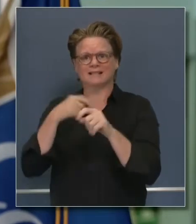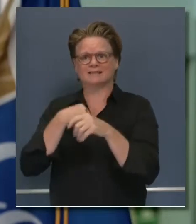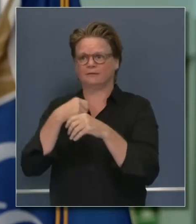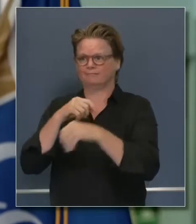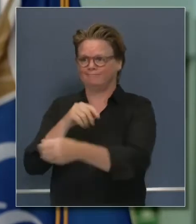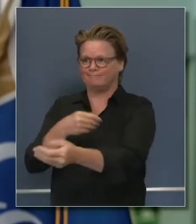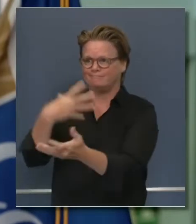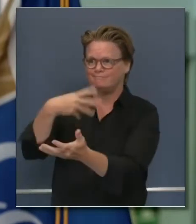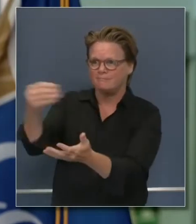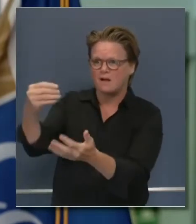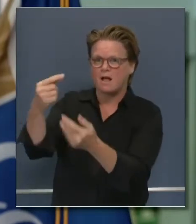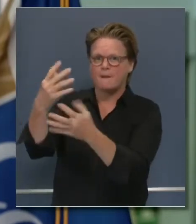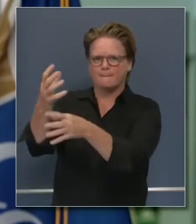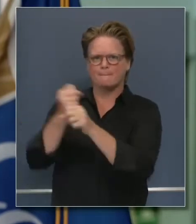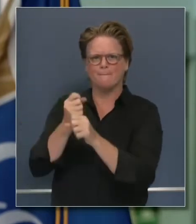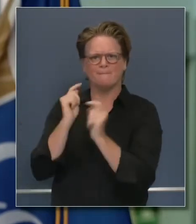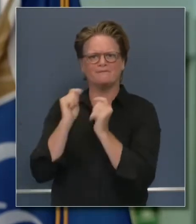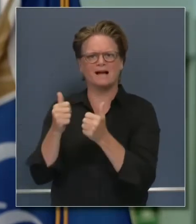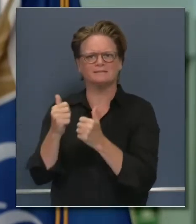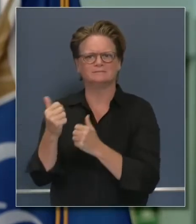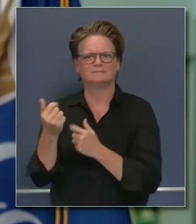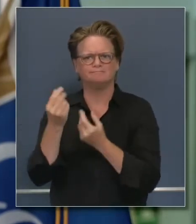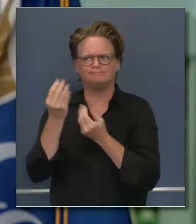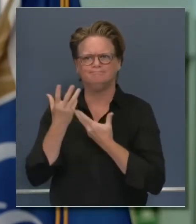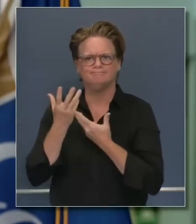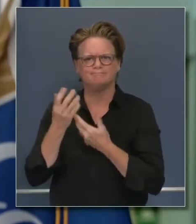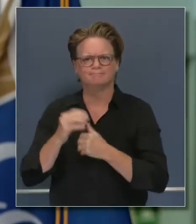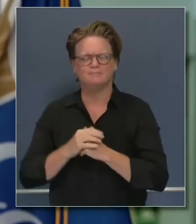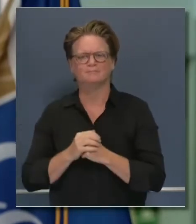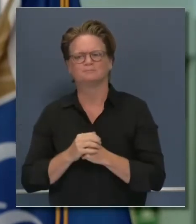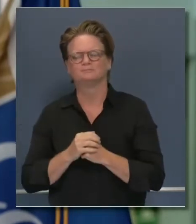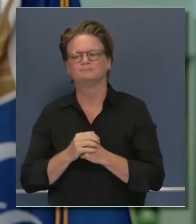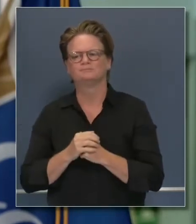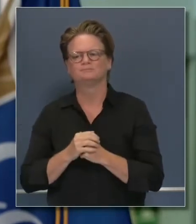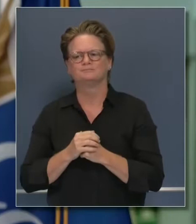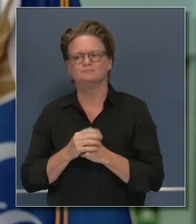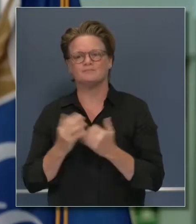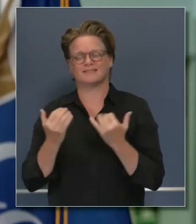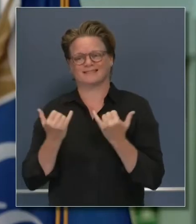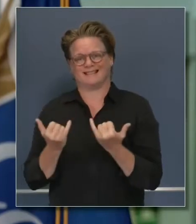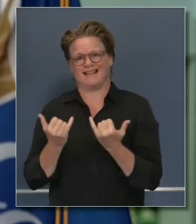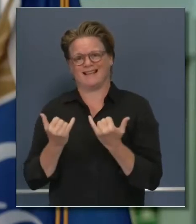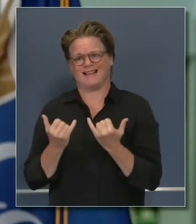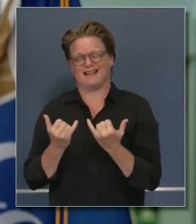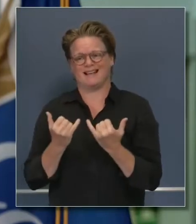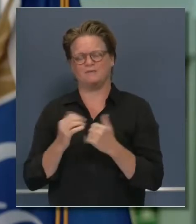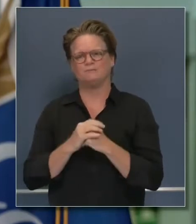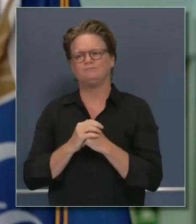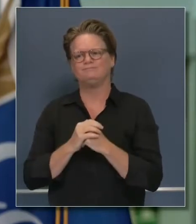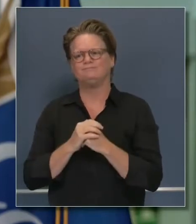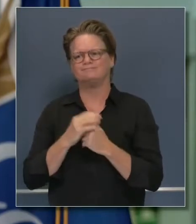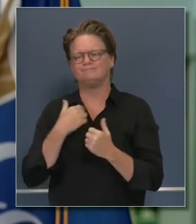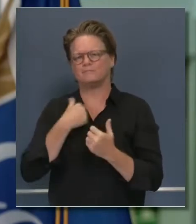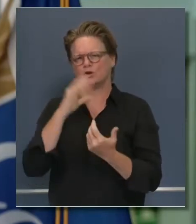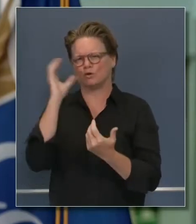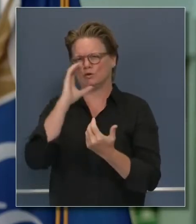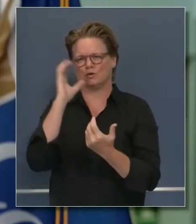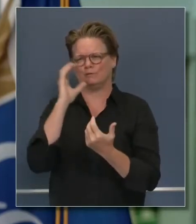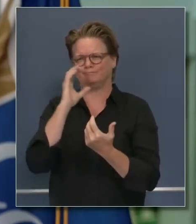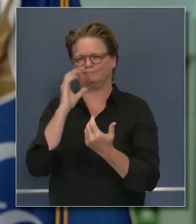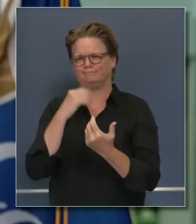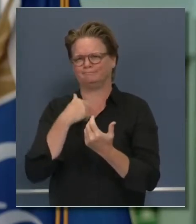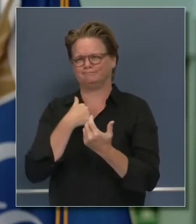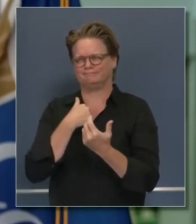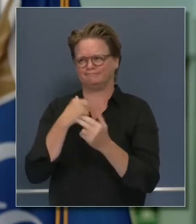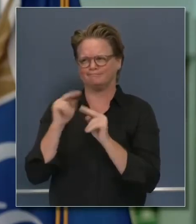you continue to do what you've done, you'll get what you've got. Right now we are facing the prospects moving forward over the